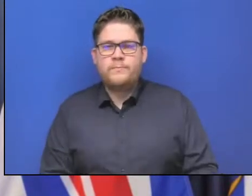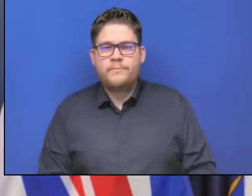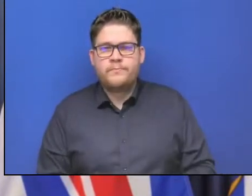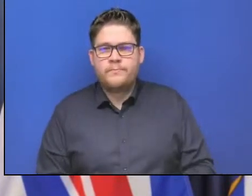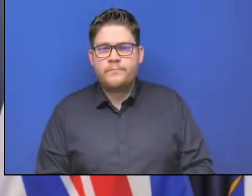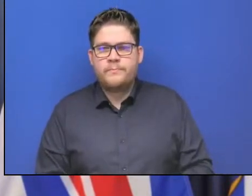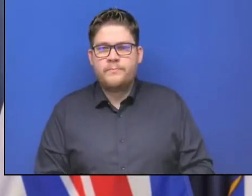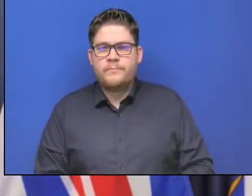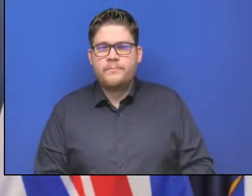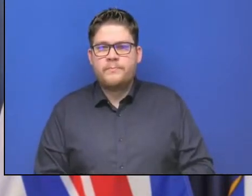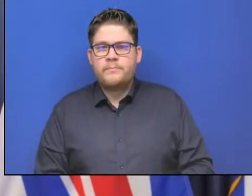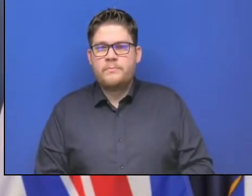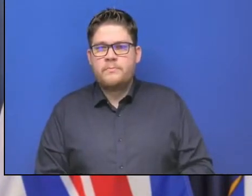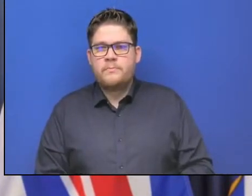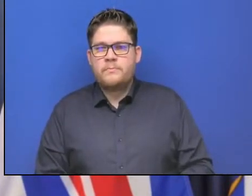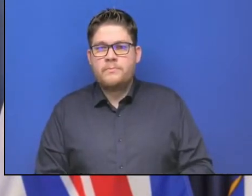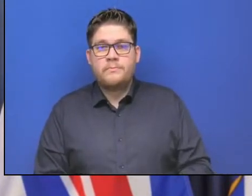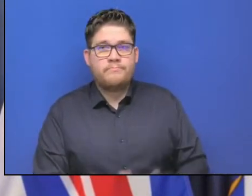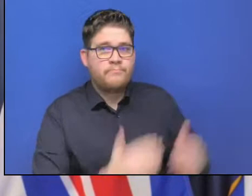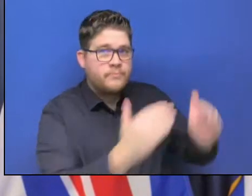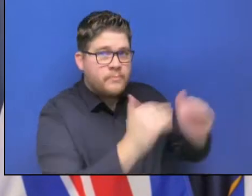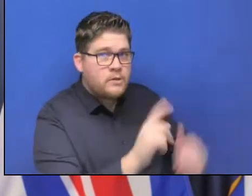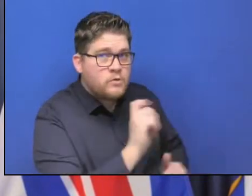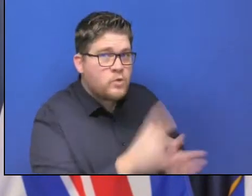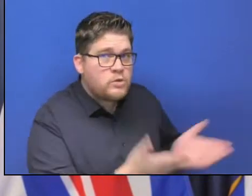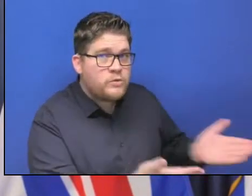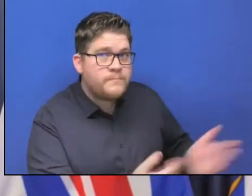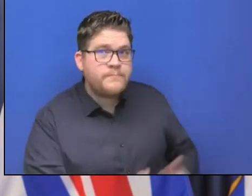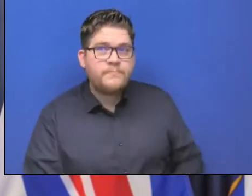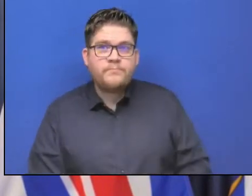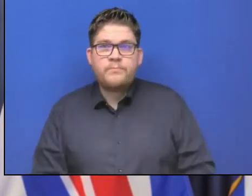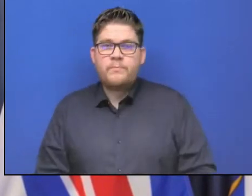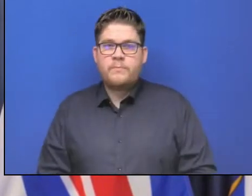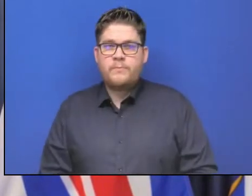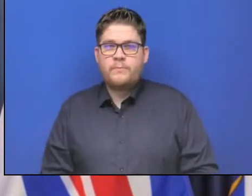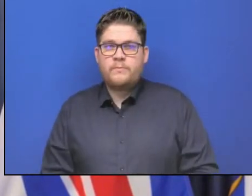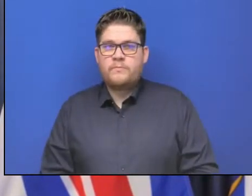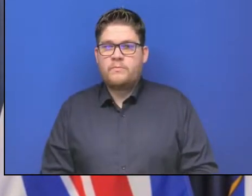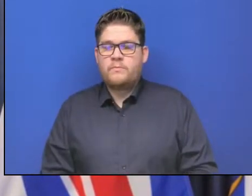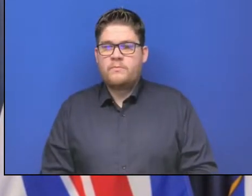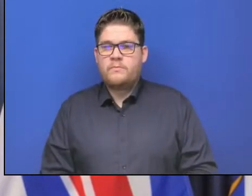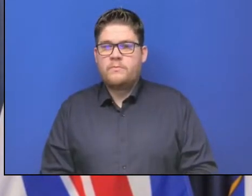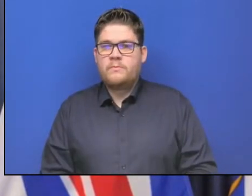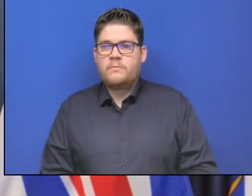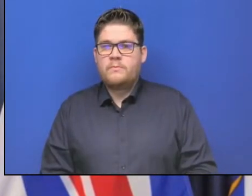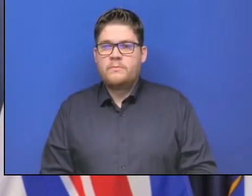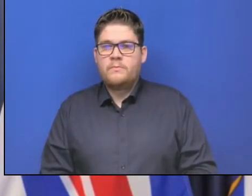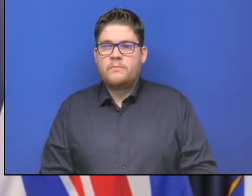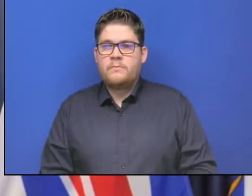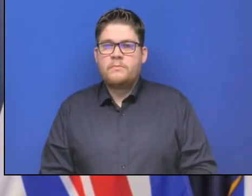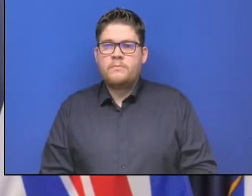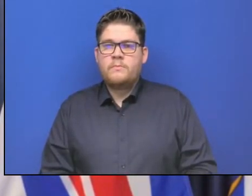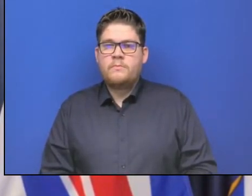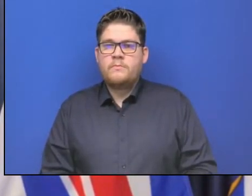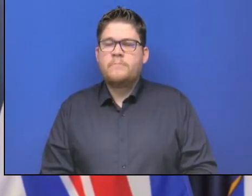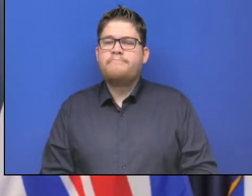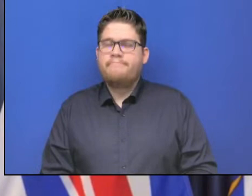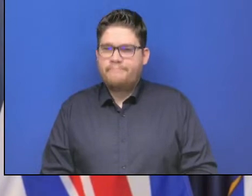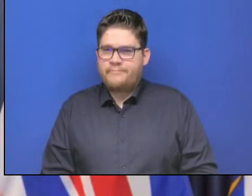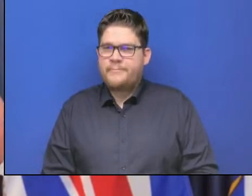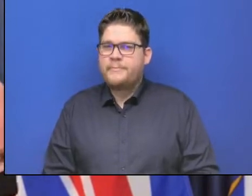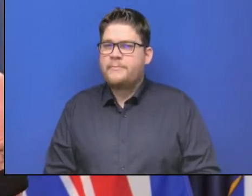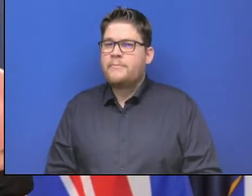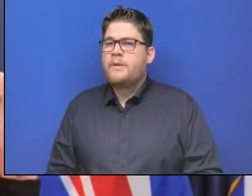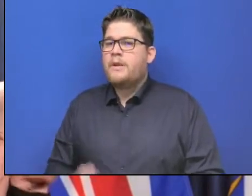Hello, thanks very much. I just wanted to start out with a question for a colleague from Minister Fleming. When it reopening and